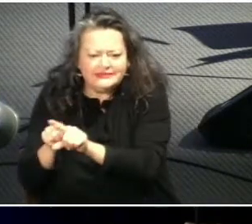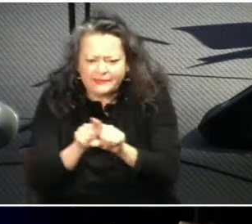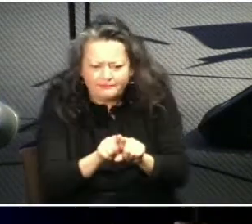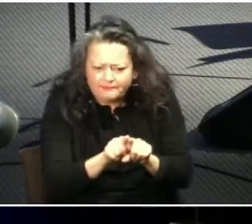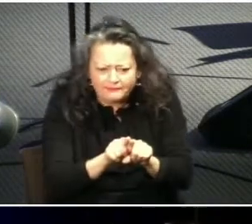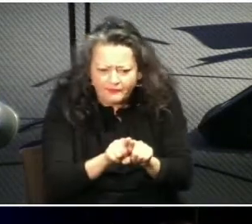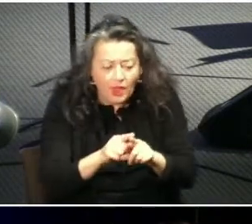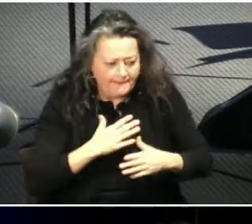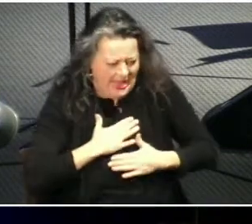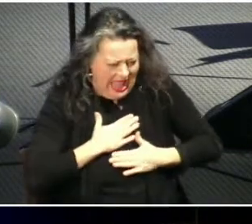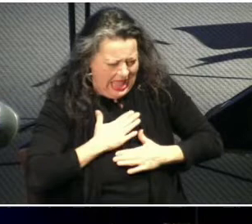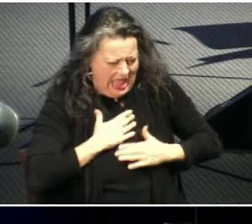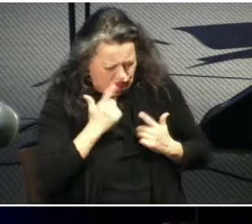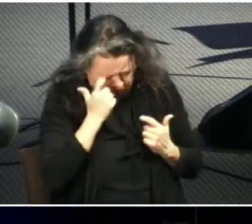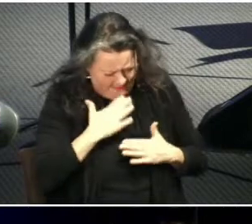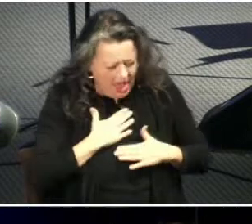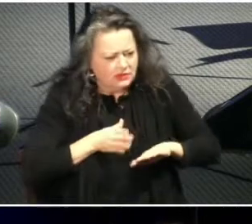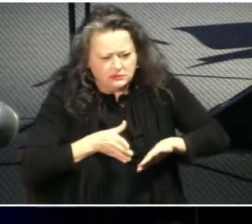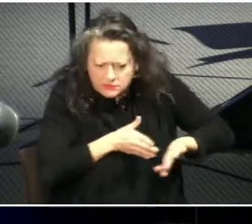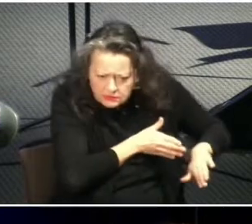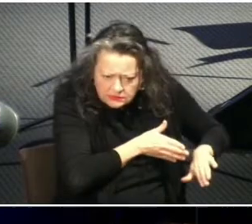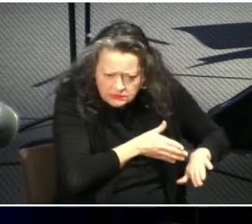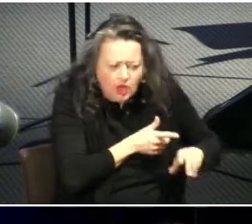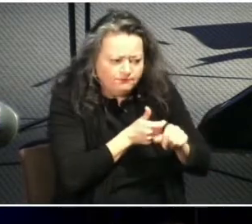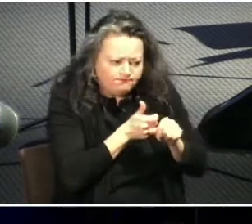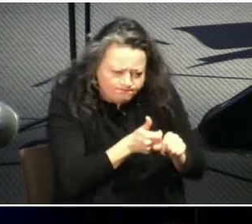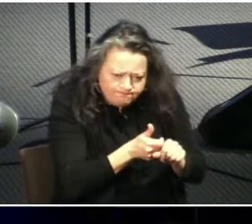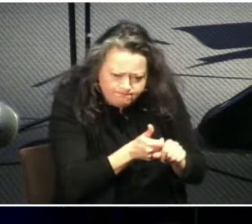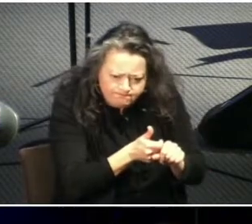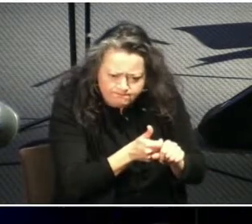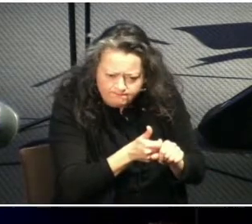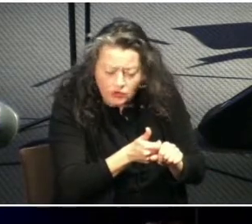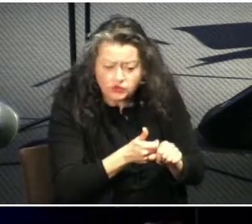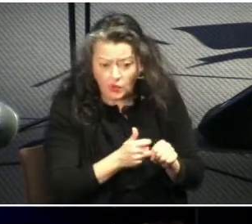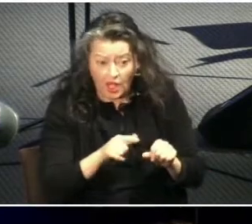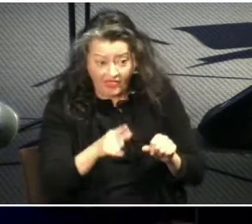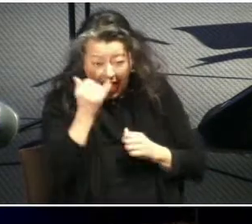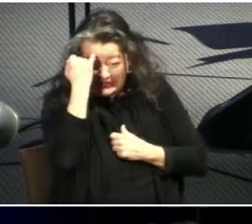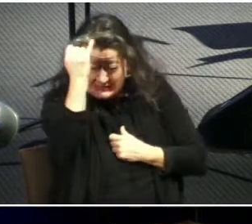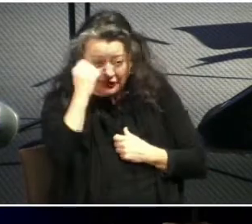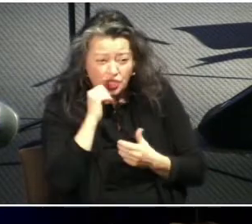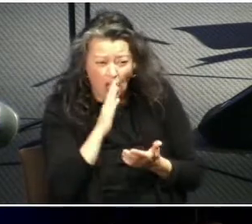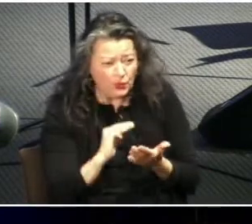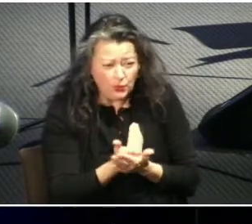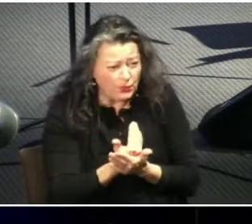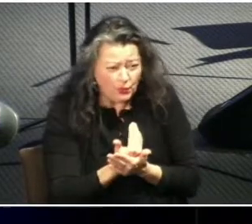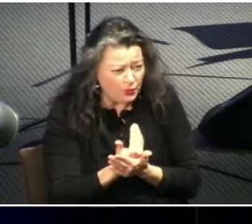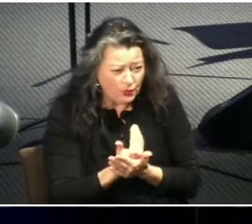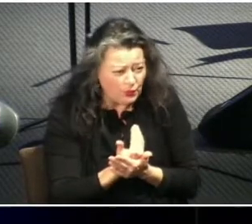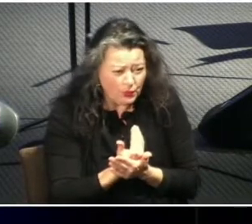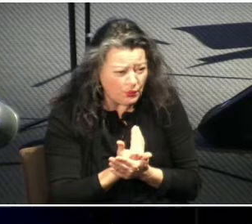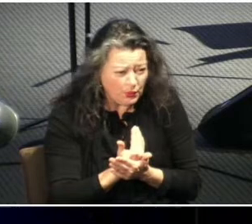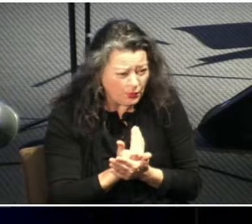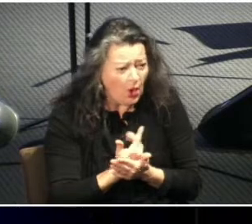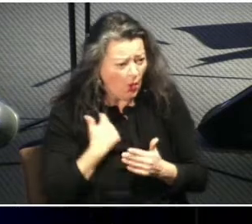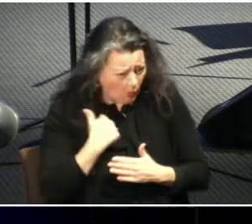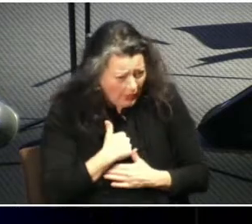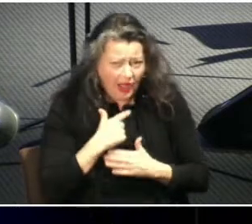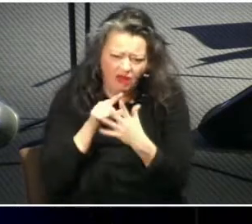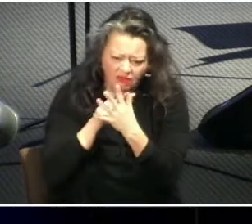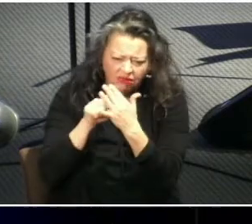it's just we're taking it and we're applying it to our marriage and it is counter-cultural but